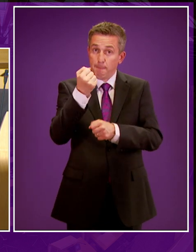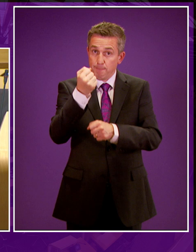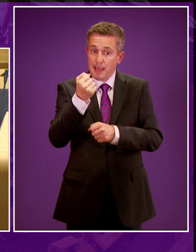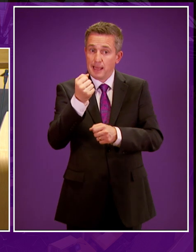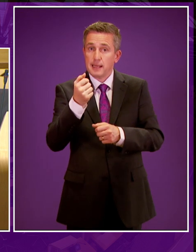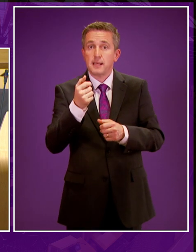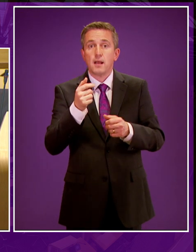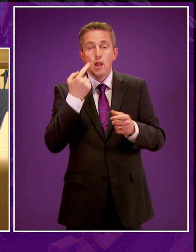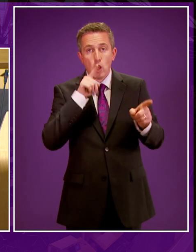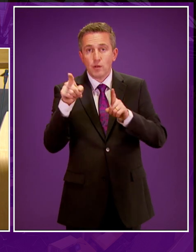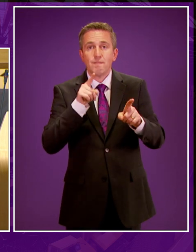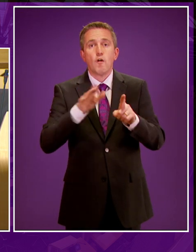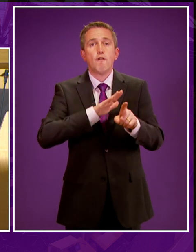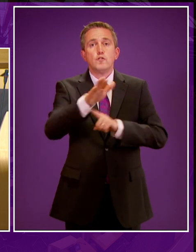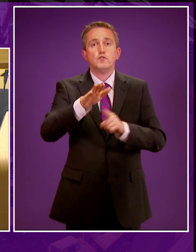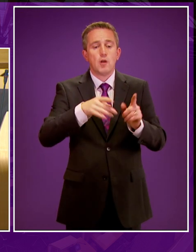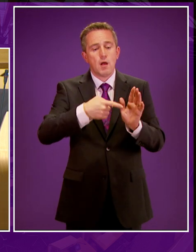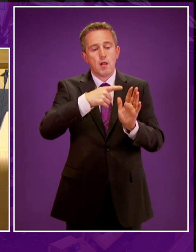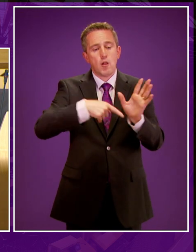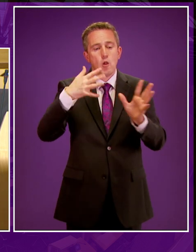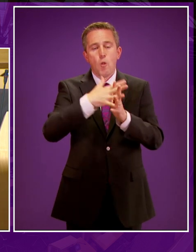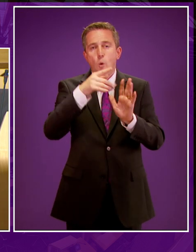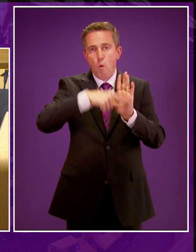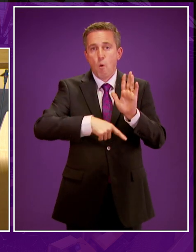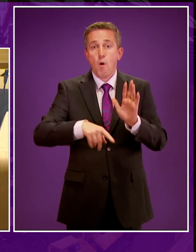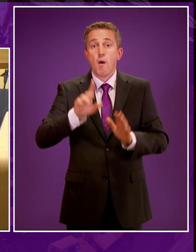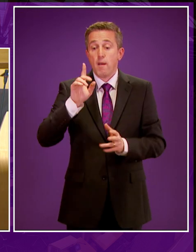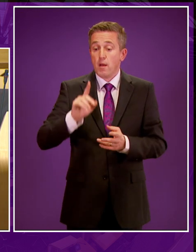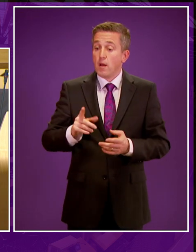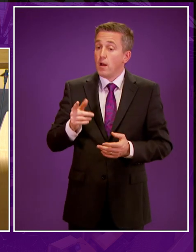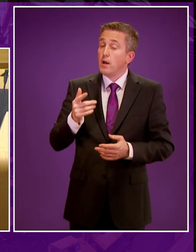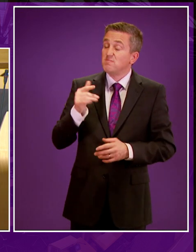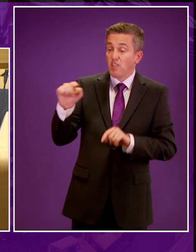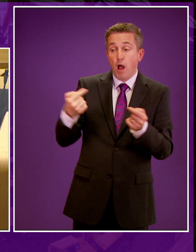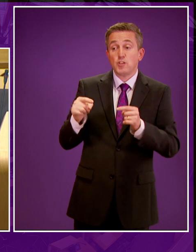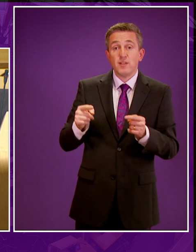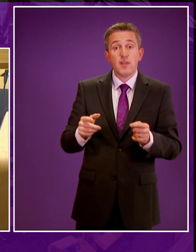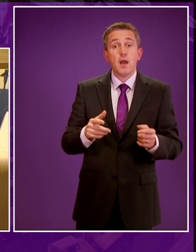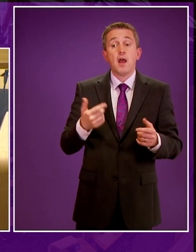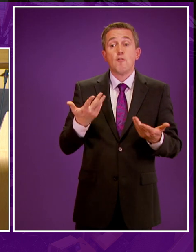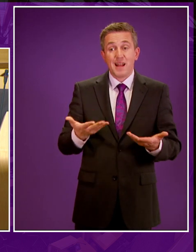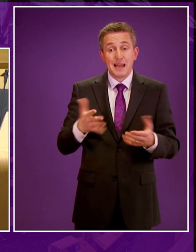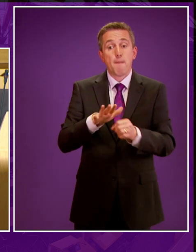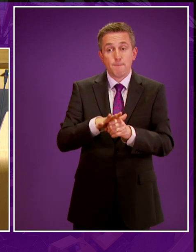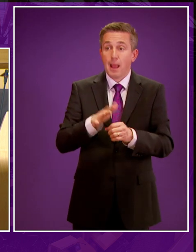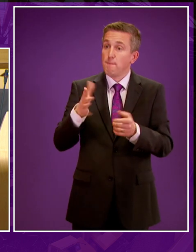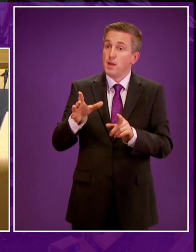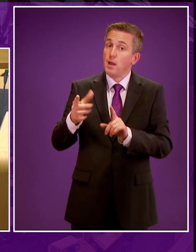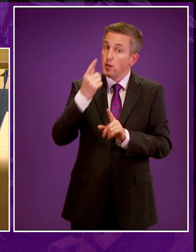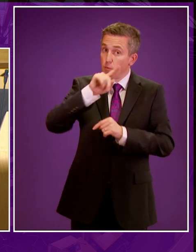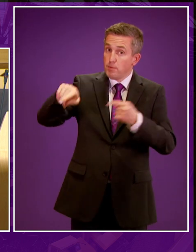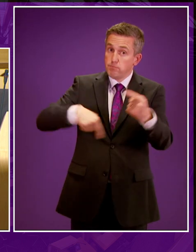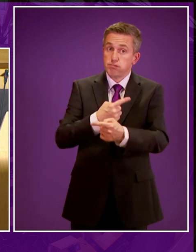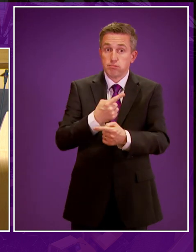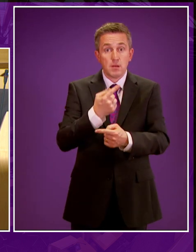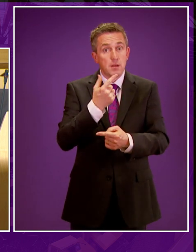future legislative solution. The argument that the moratorium can be reversed is well made, and I believe that Labour's amendment today can